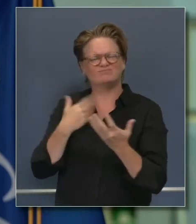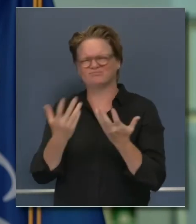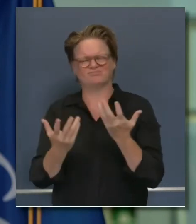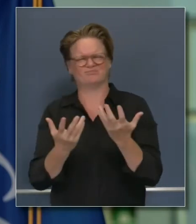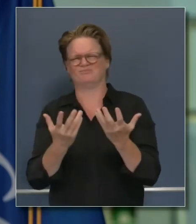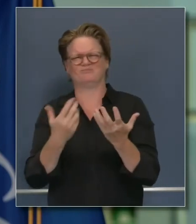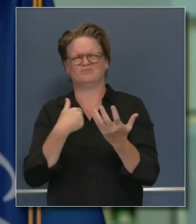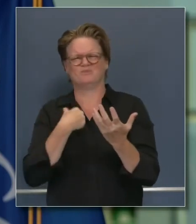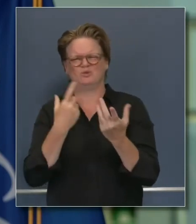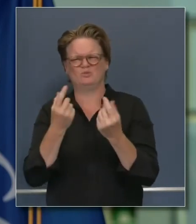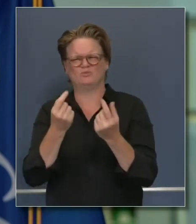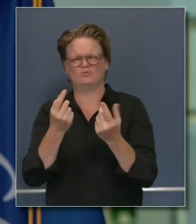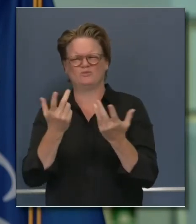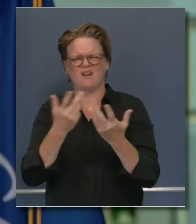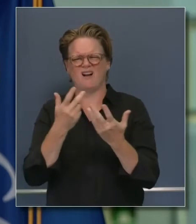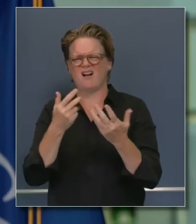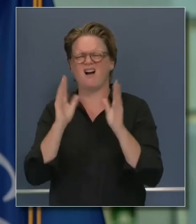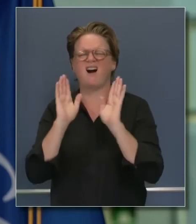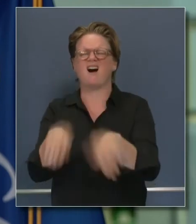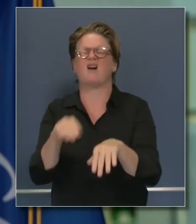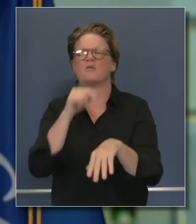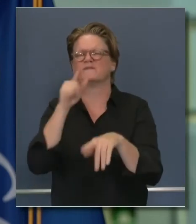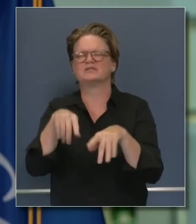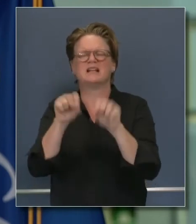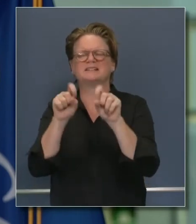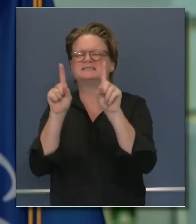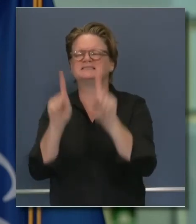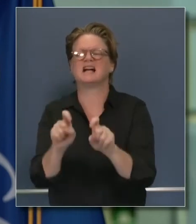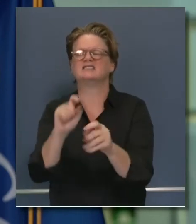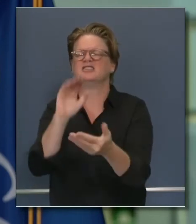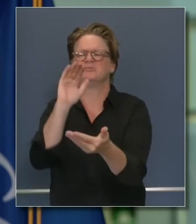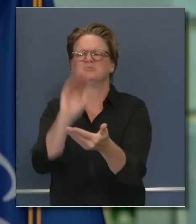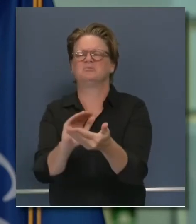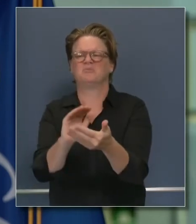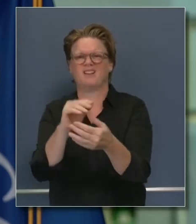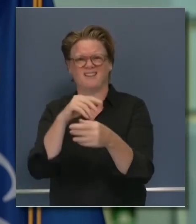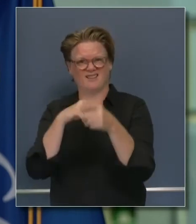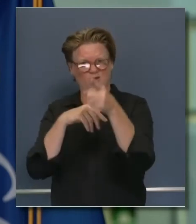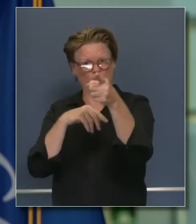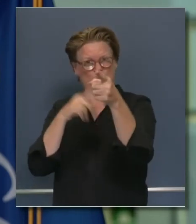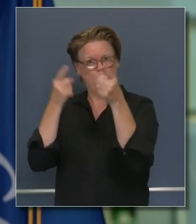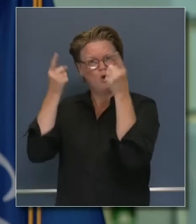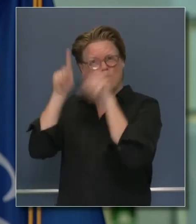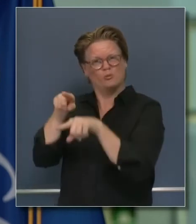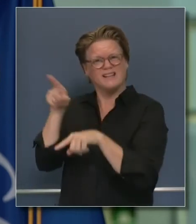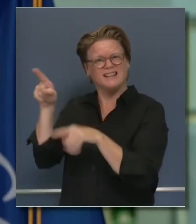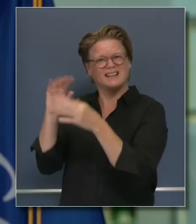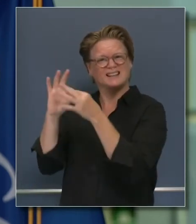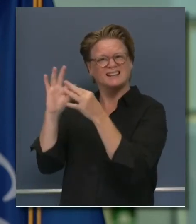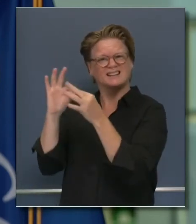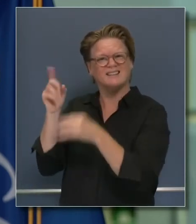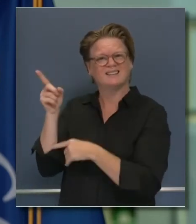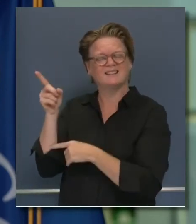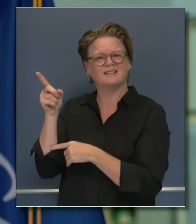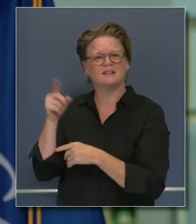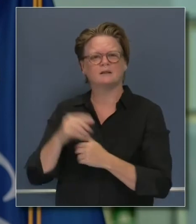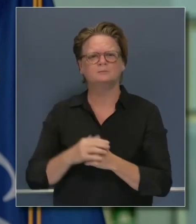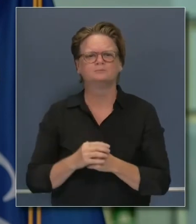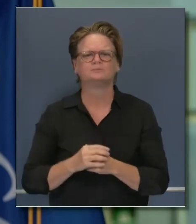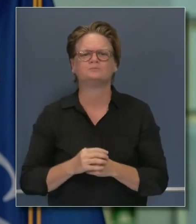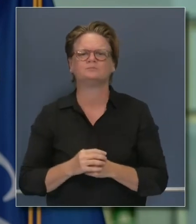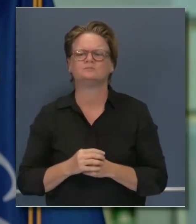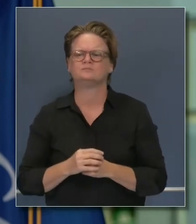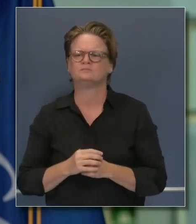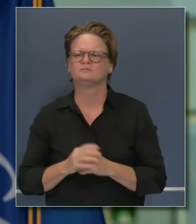take the test. So my questions are, do you agree with that, and what's your response to this recent change in guidance? I don't agree with